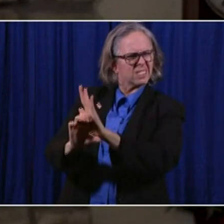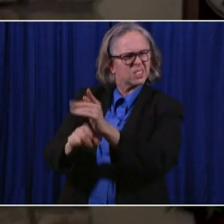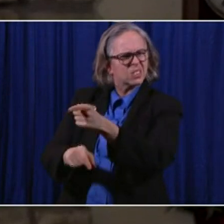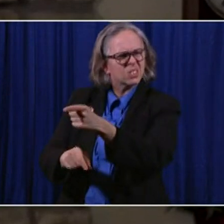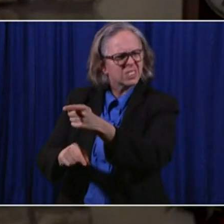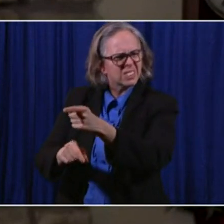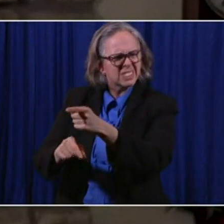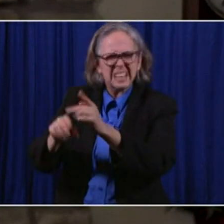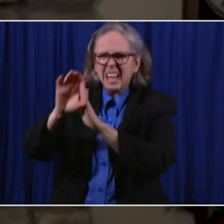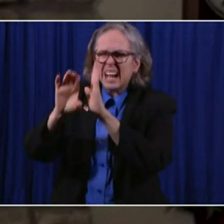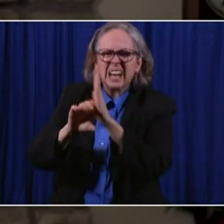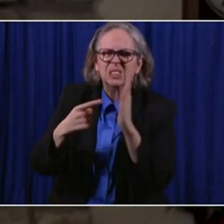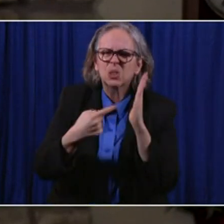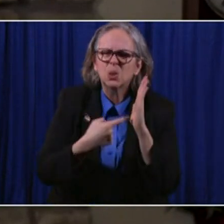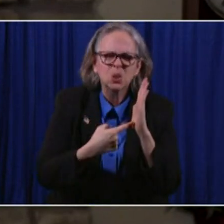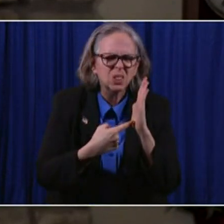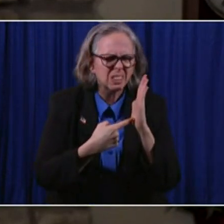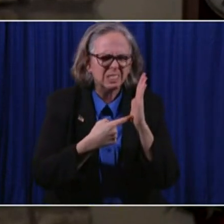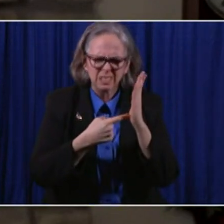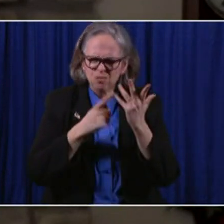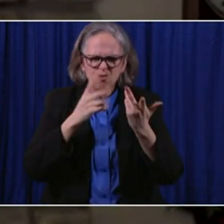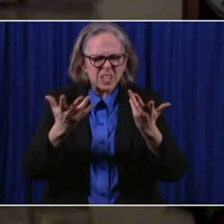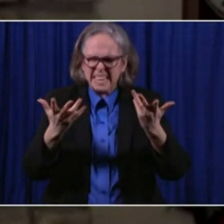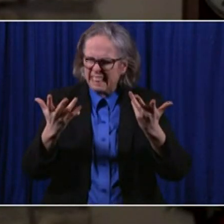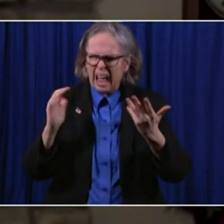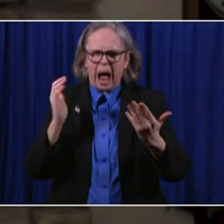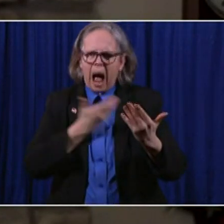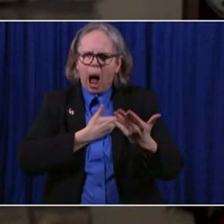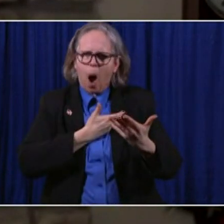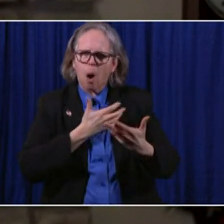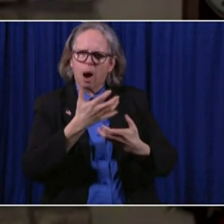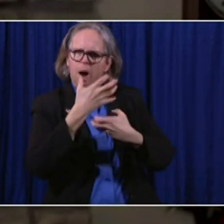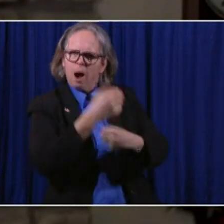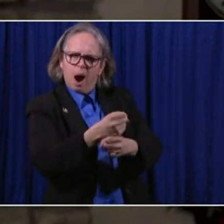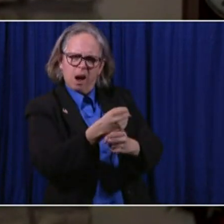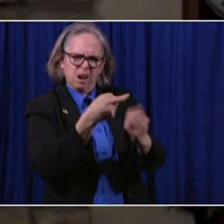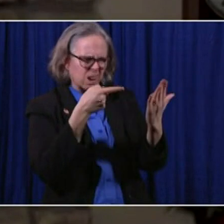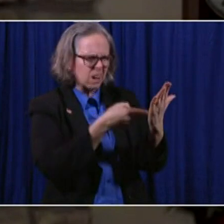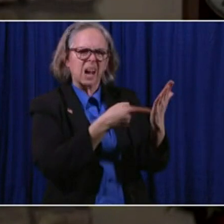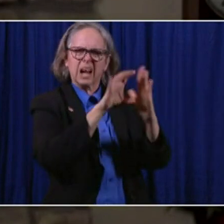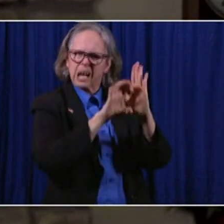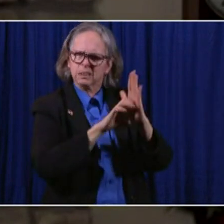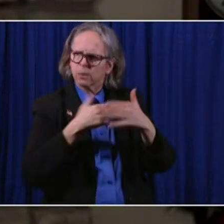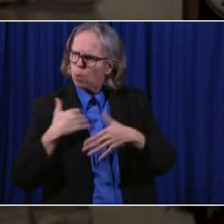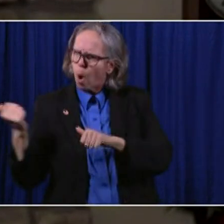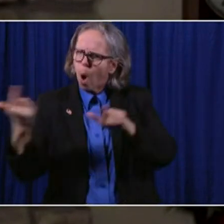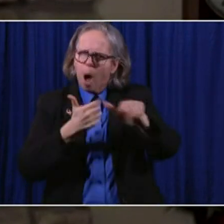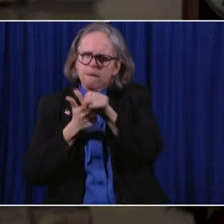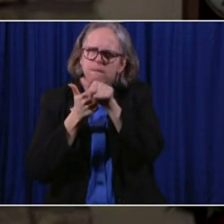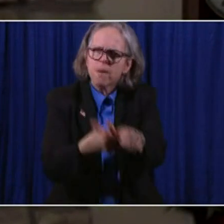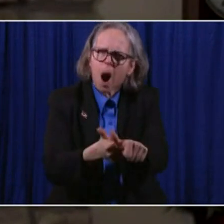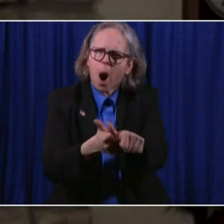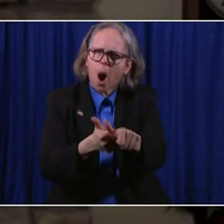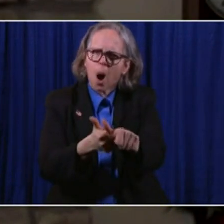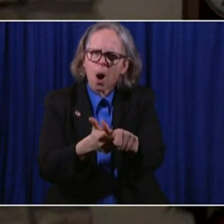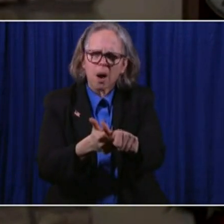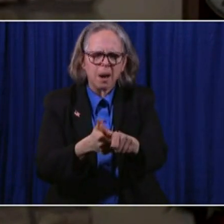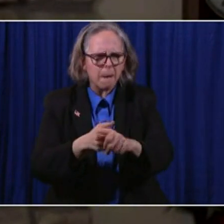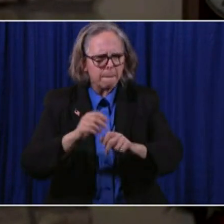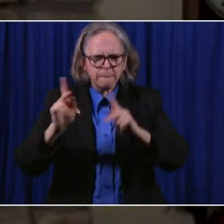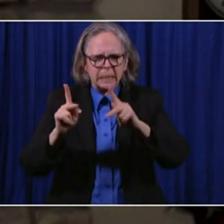It's a leap of faith that we all take together. The people who scale the walls